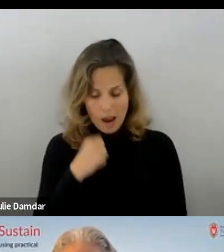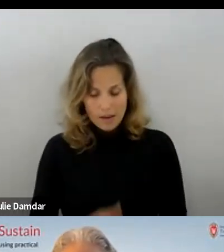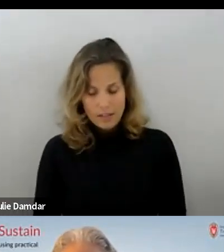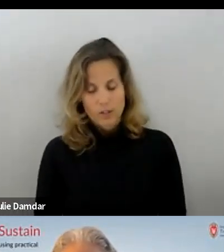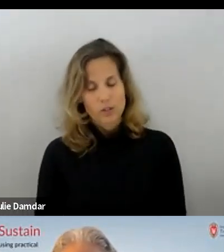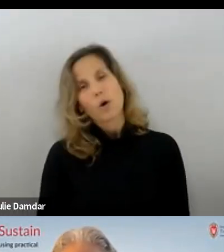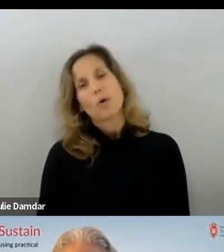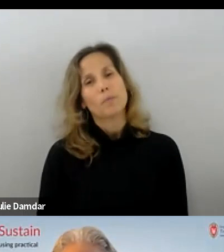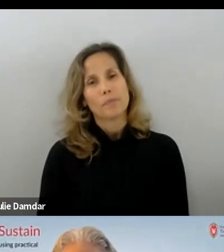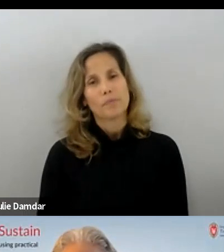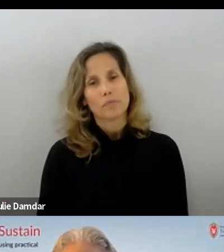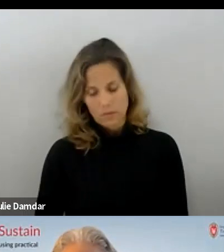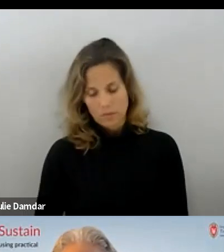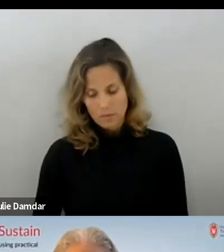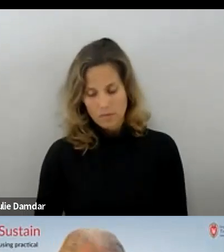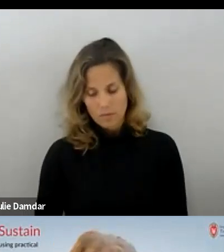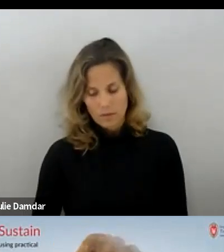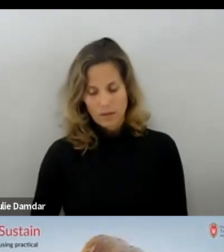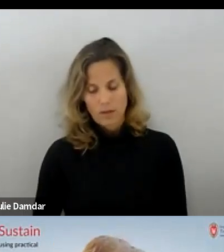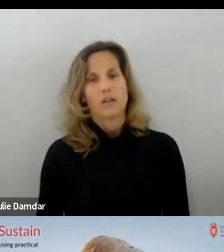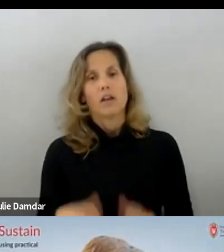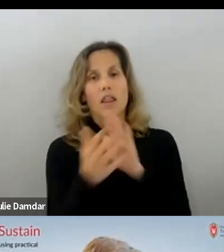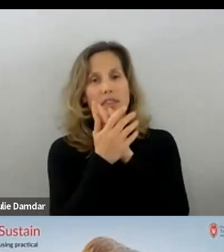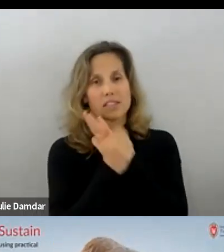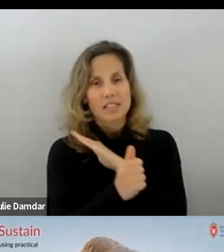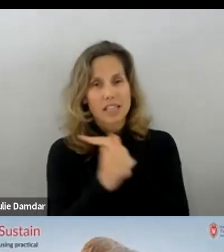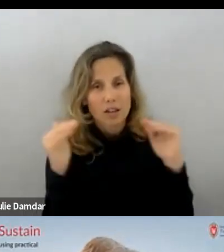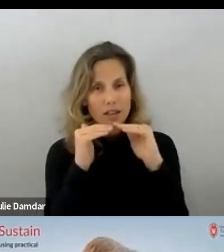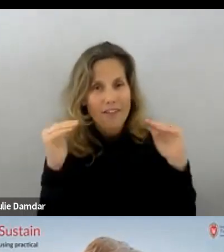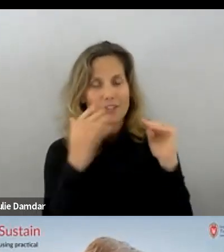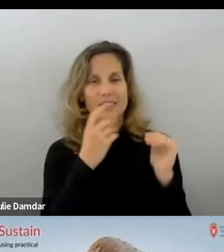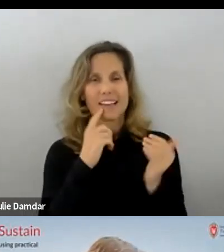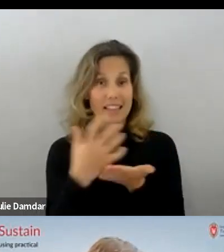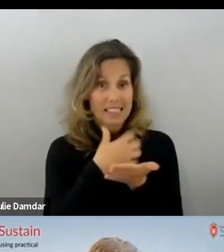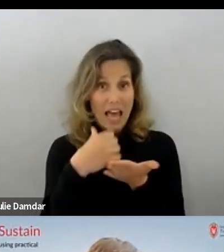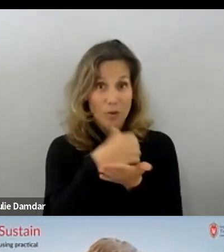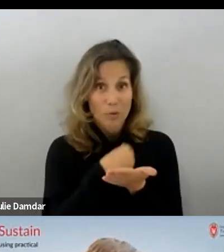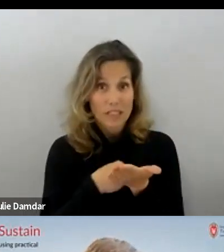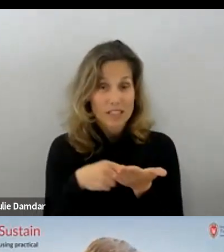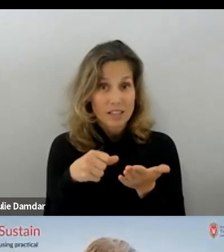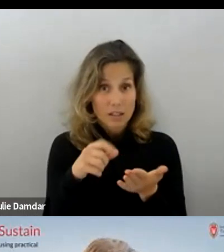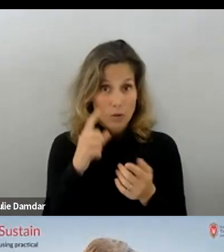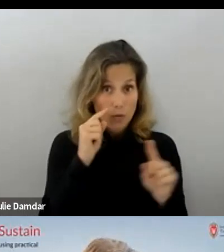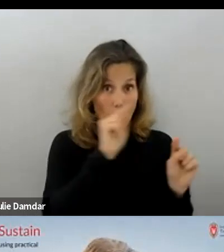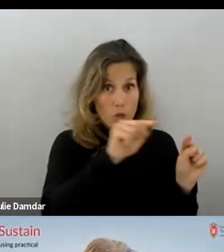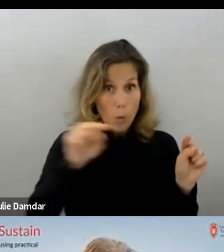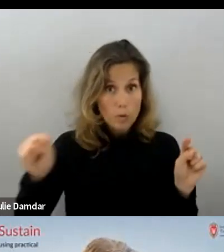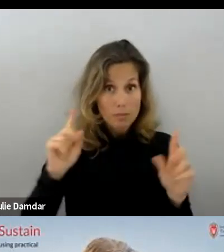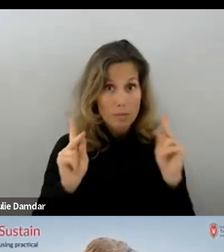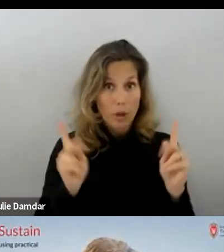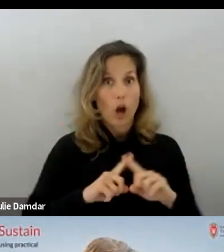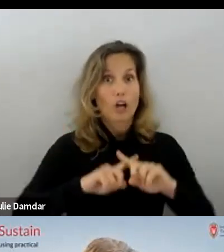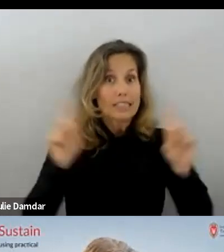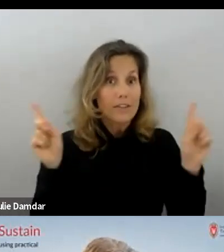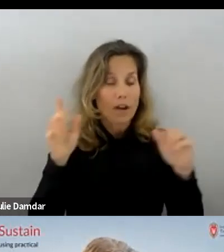skill levels or the mix or the salaries that were associated with those folks, you know, would be very different than say, if you're implementing,